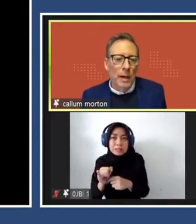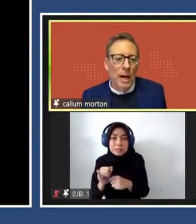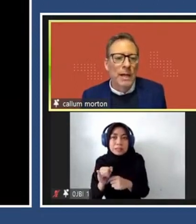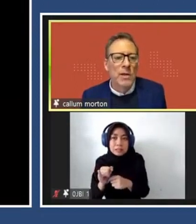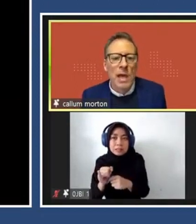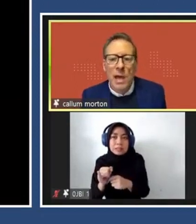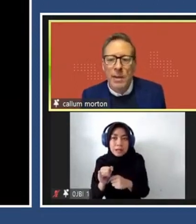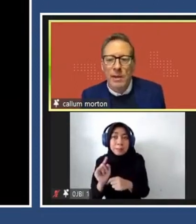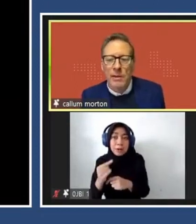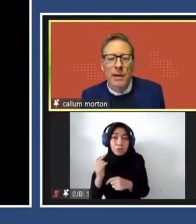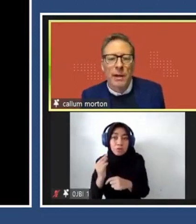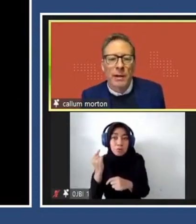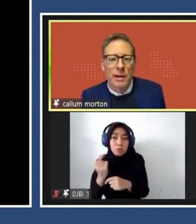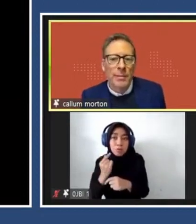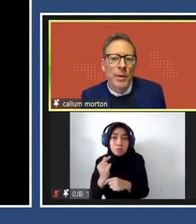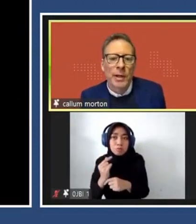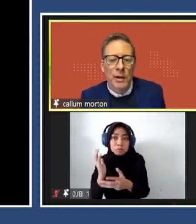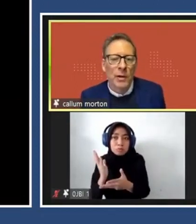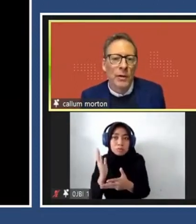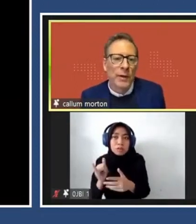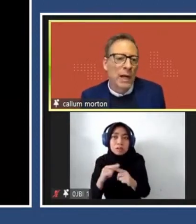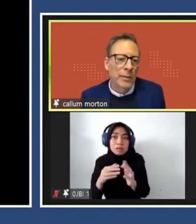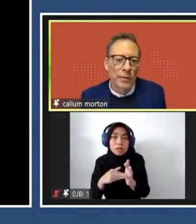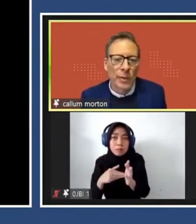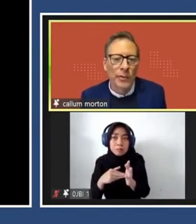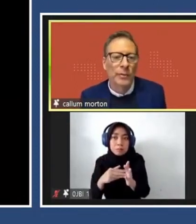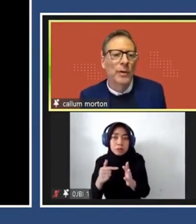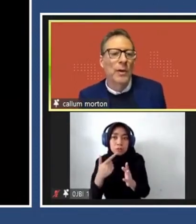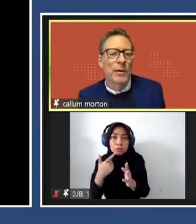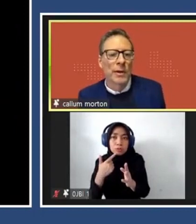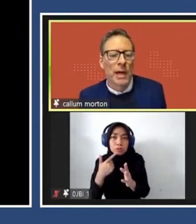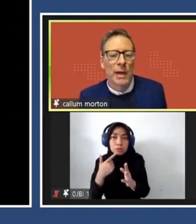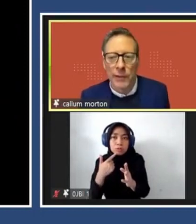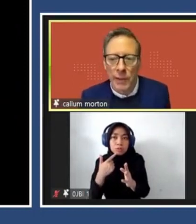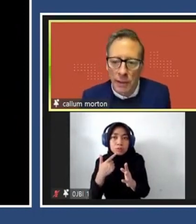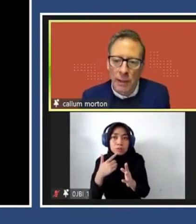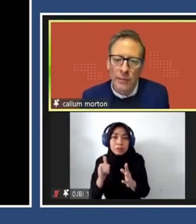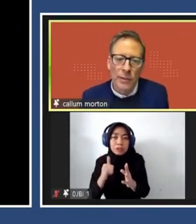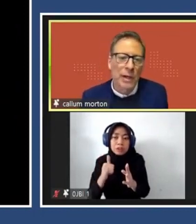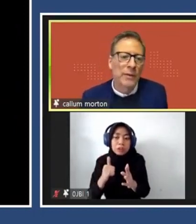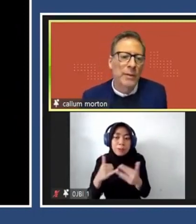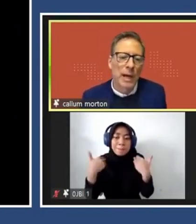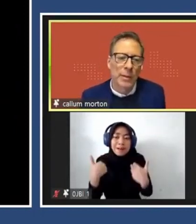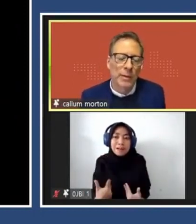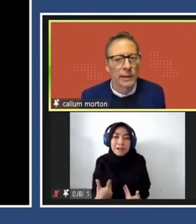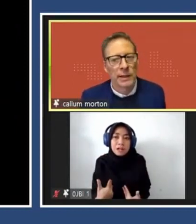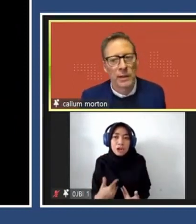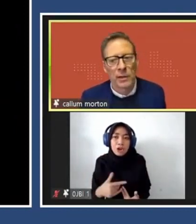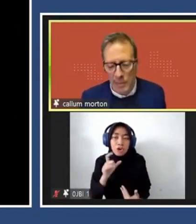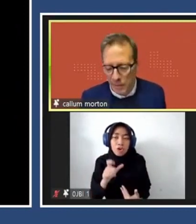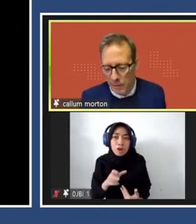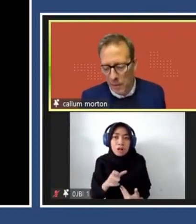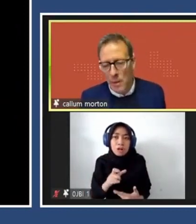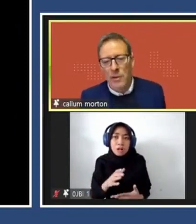common. And each yam is a body of an Aboriginal person. So, they have a real kind of impact,